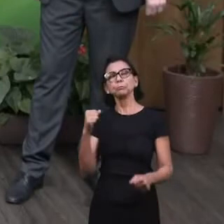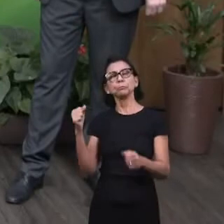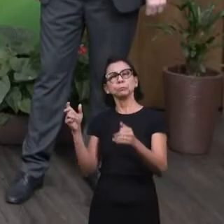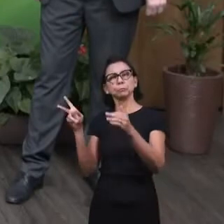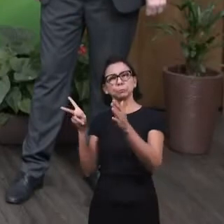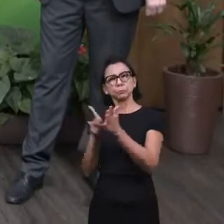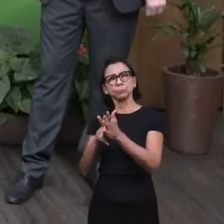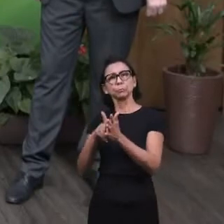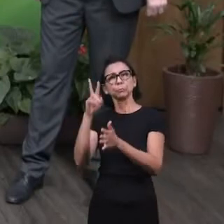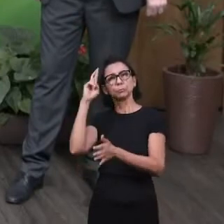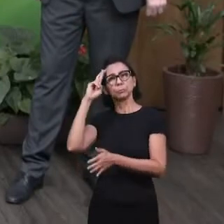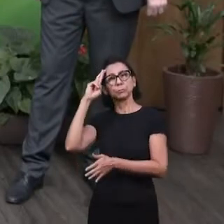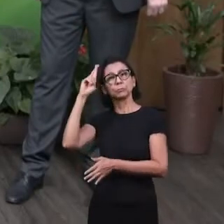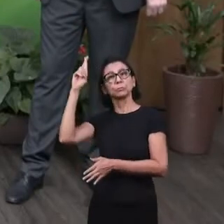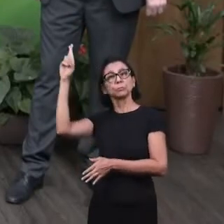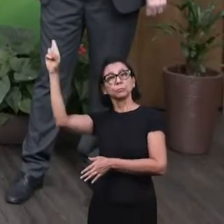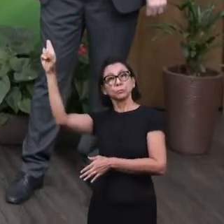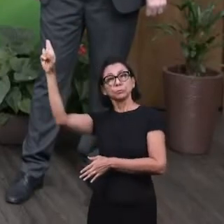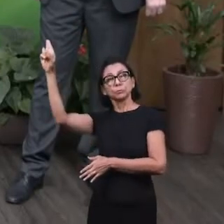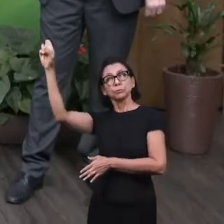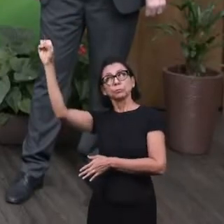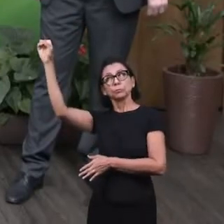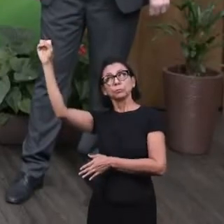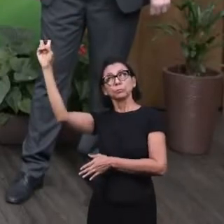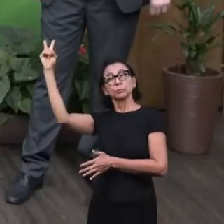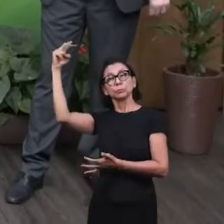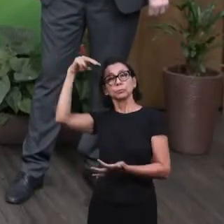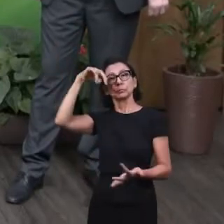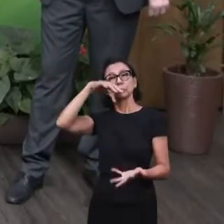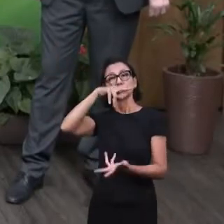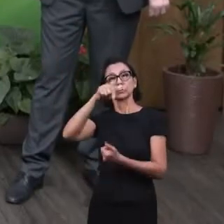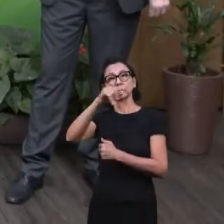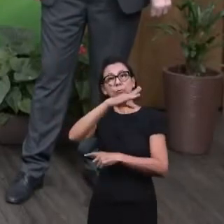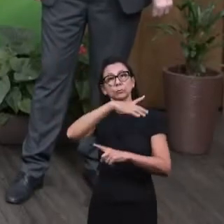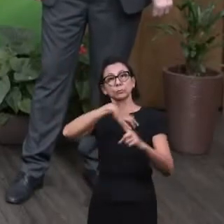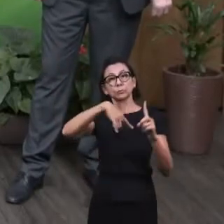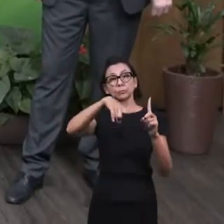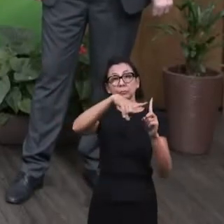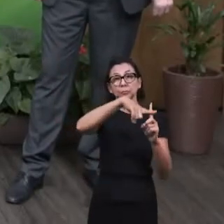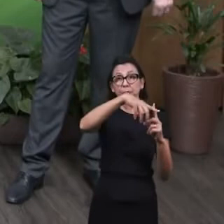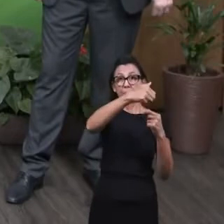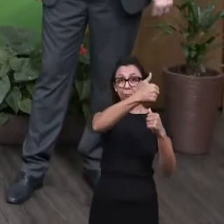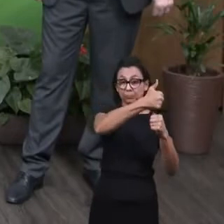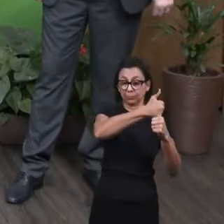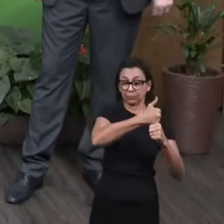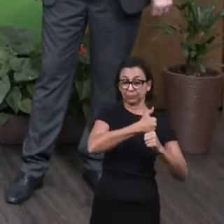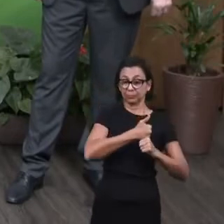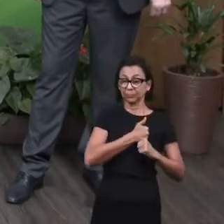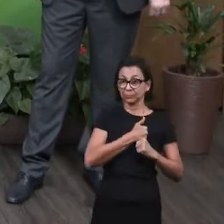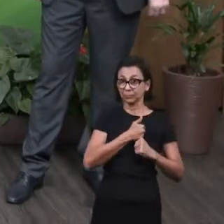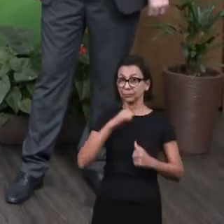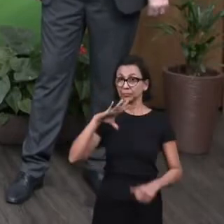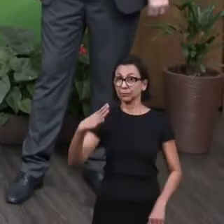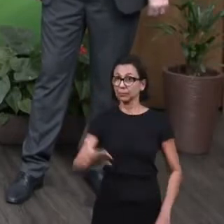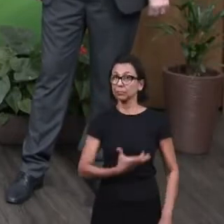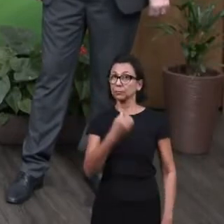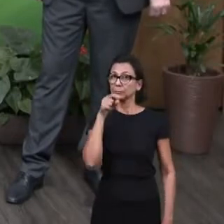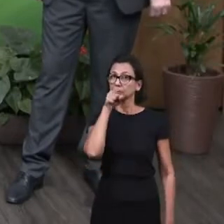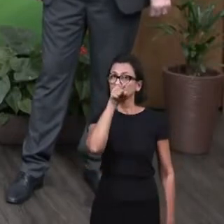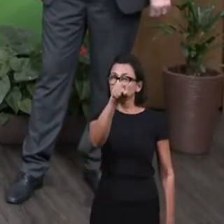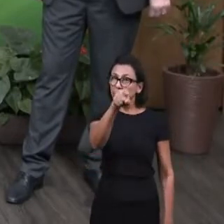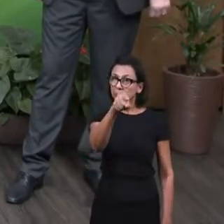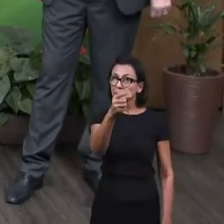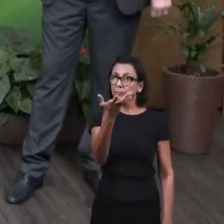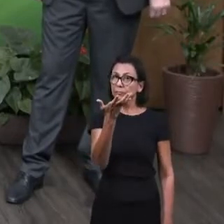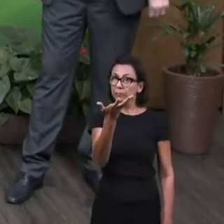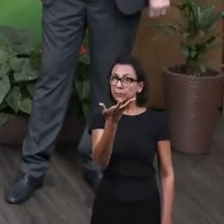Because it was the Lord Jesus himself who brought life from eternity, and he wants to take you there with him.